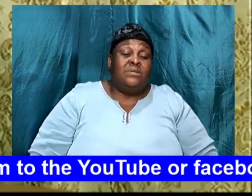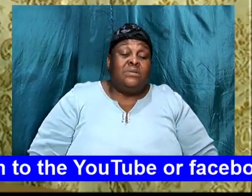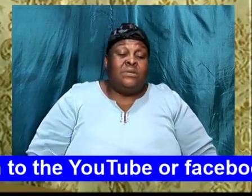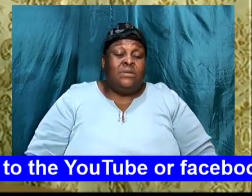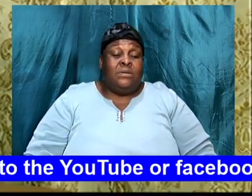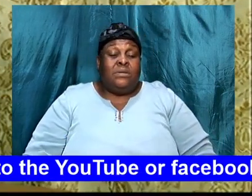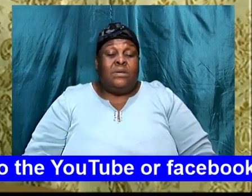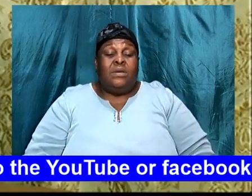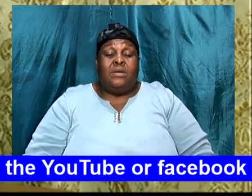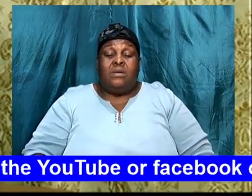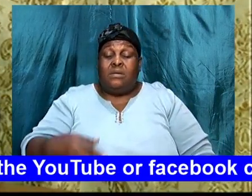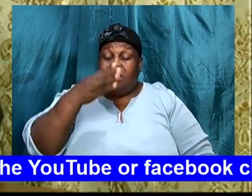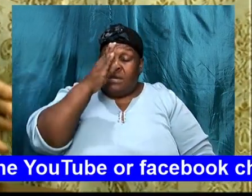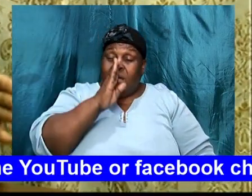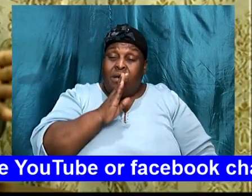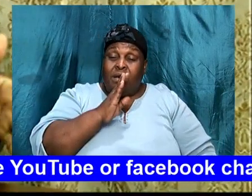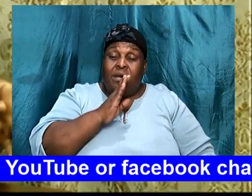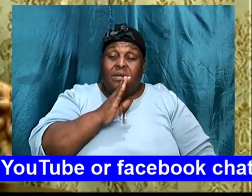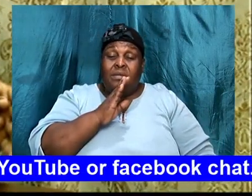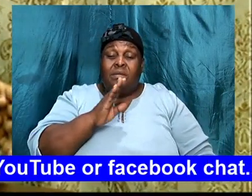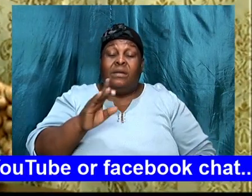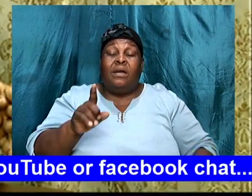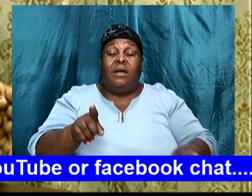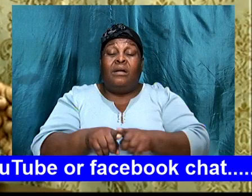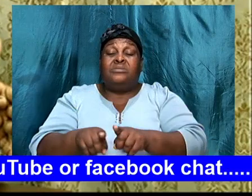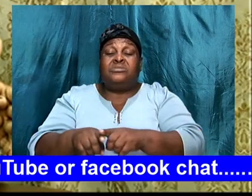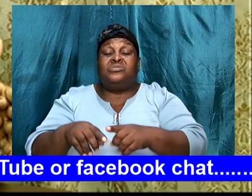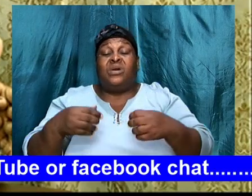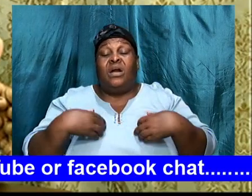God also has a plan, for nations too, know,